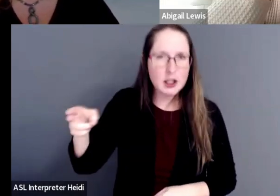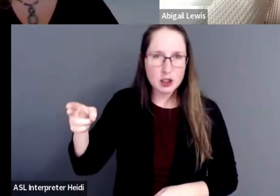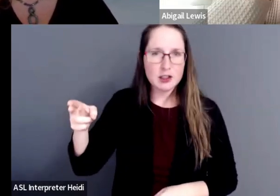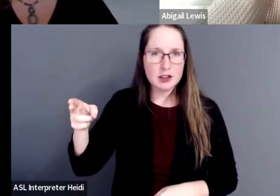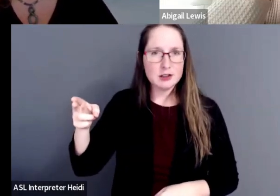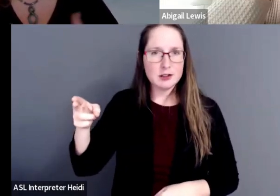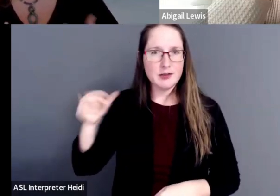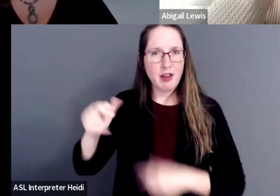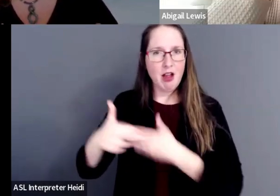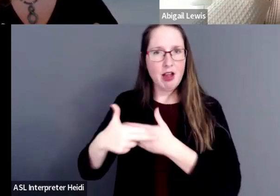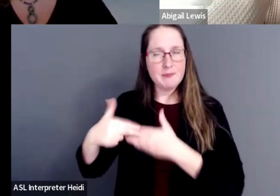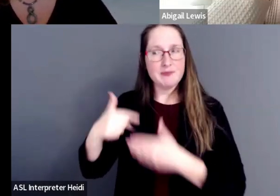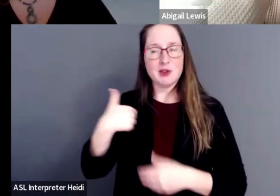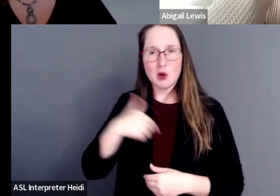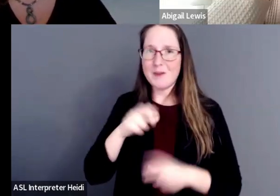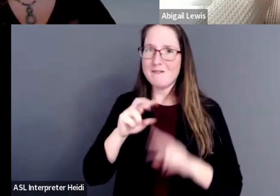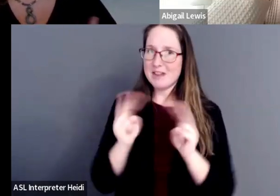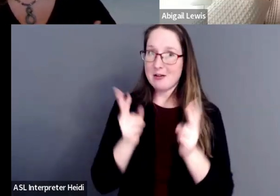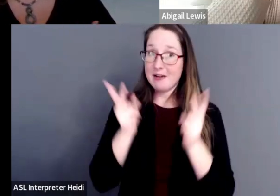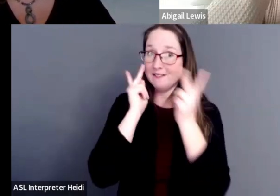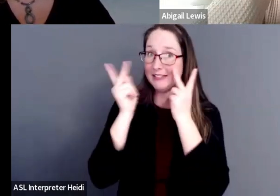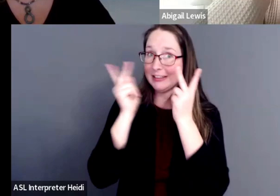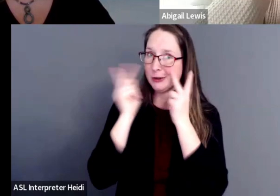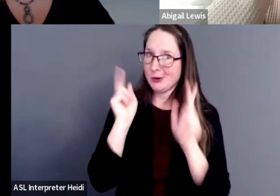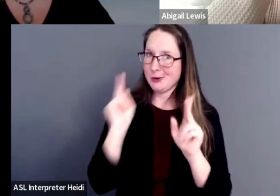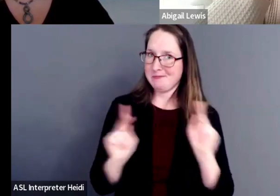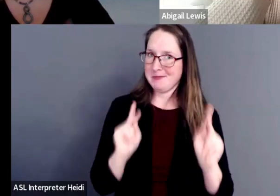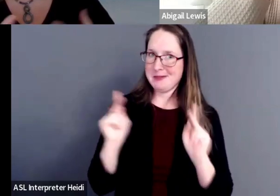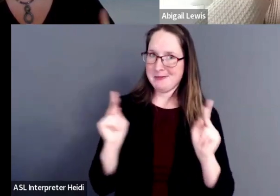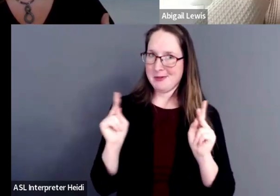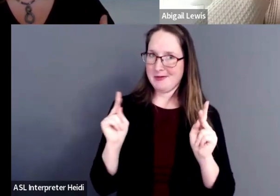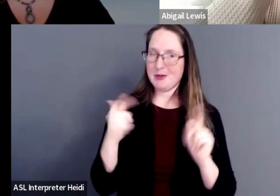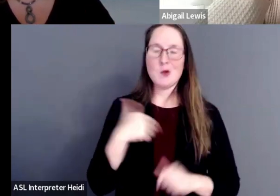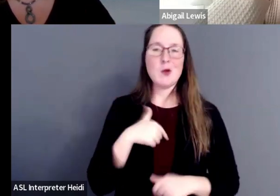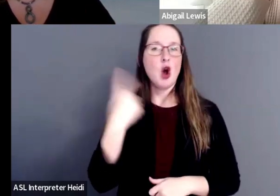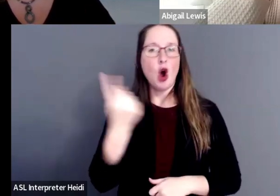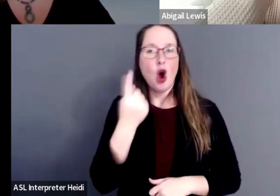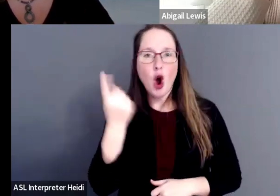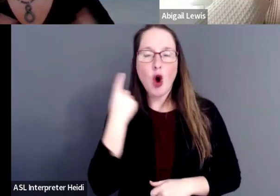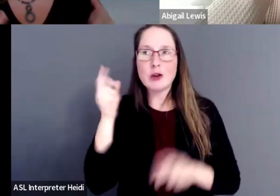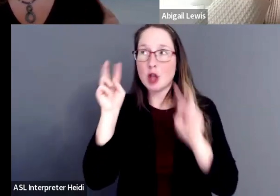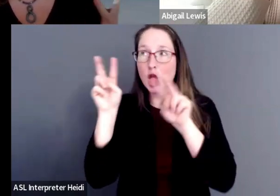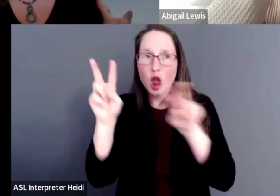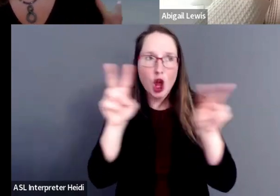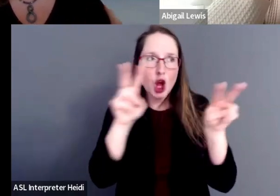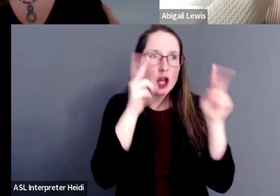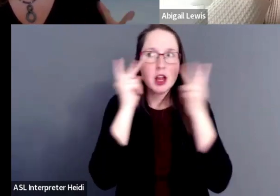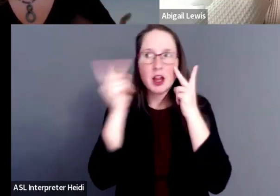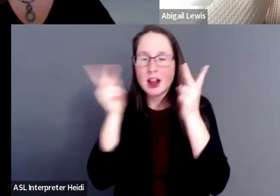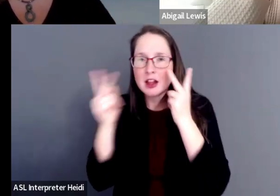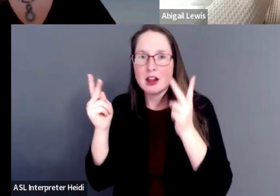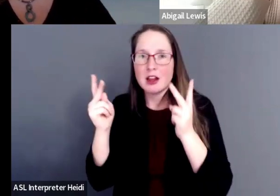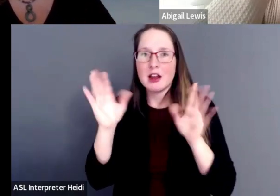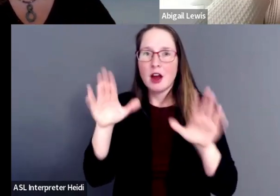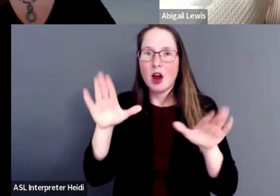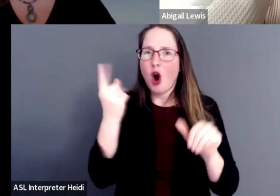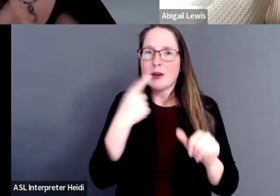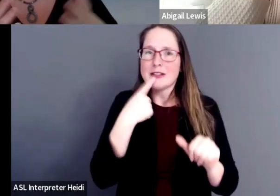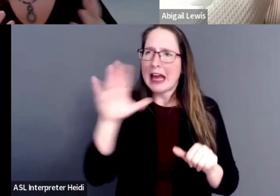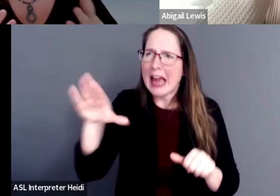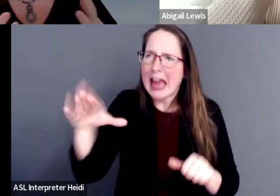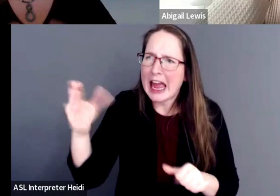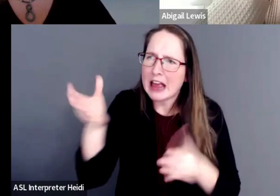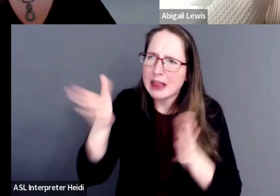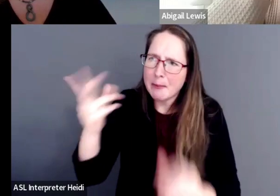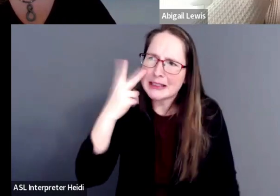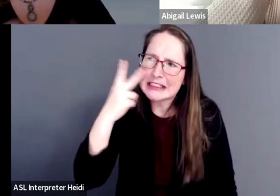We're very visual folks. We're always looking, we're always saying, let me see, because I need to get